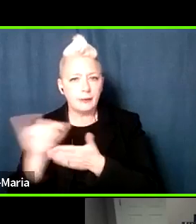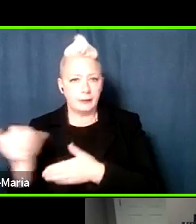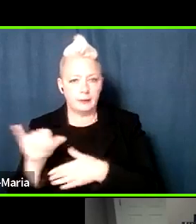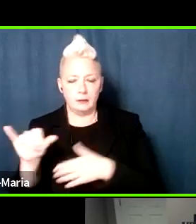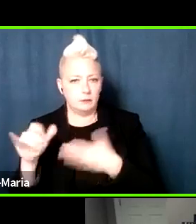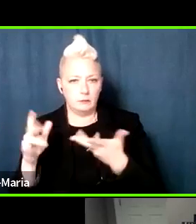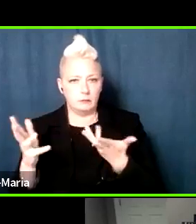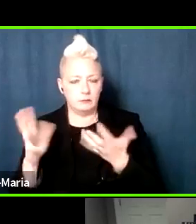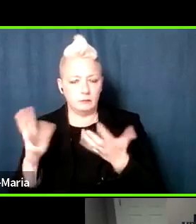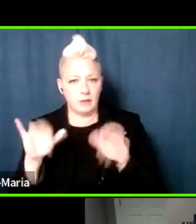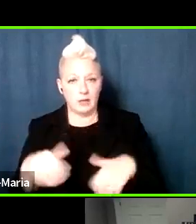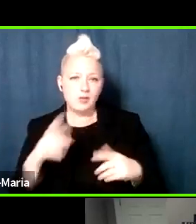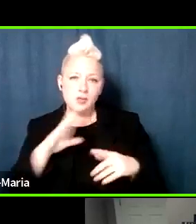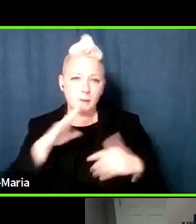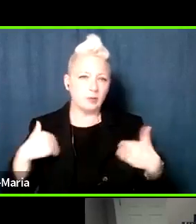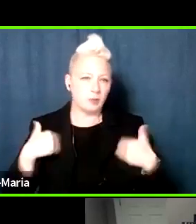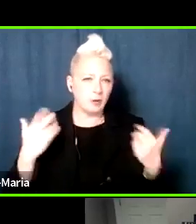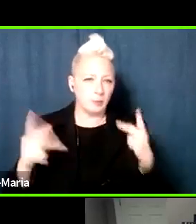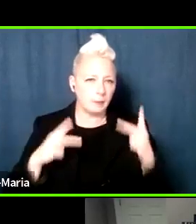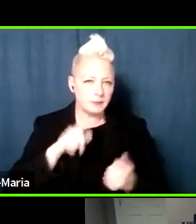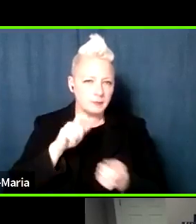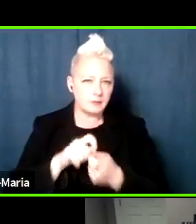talking about younger people in particular.